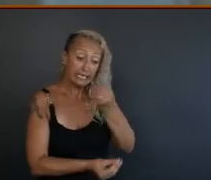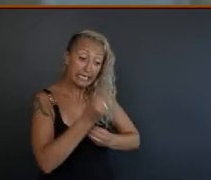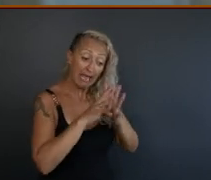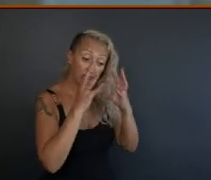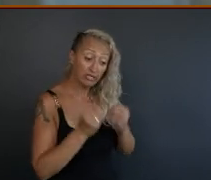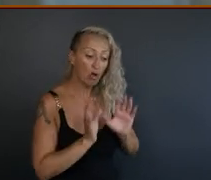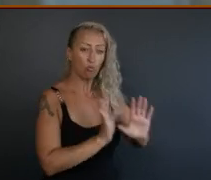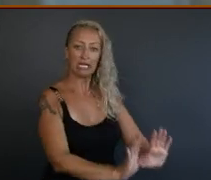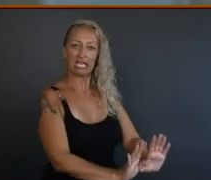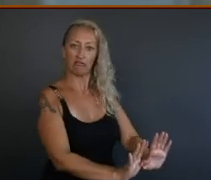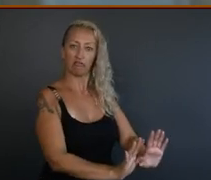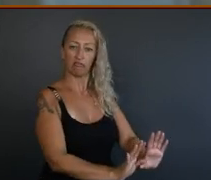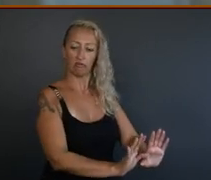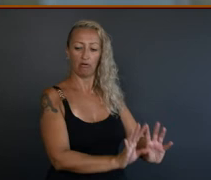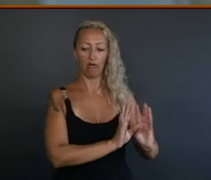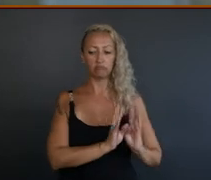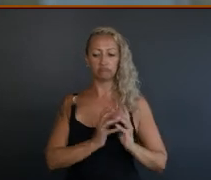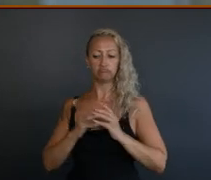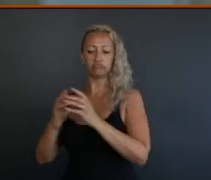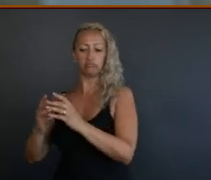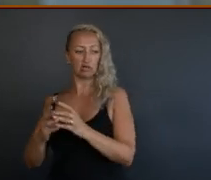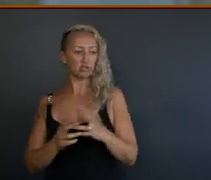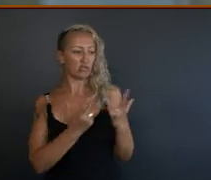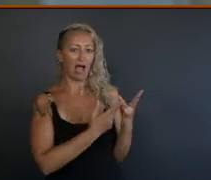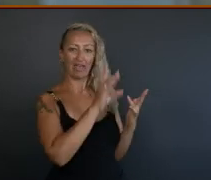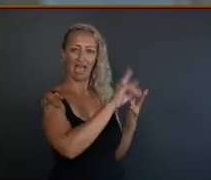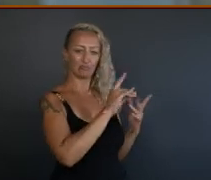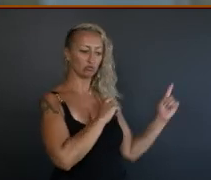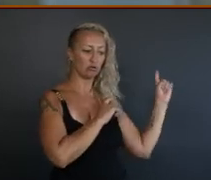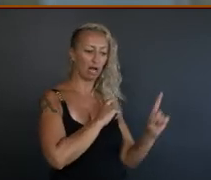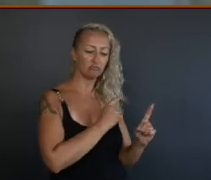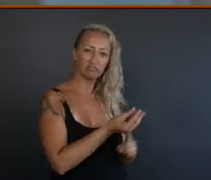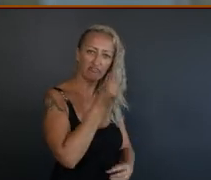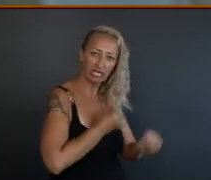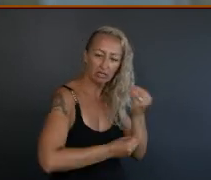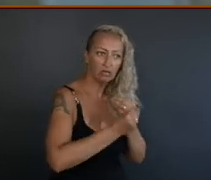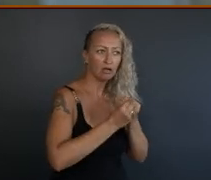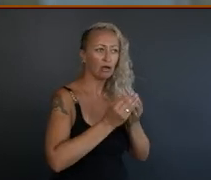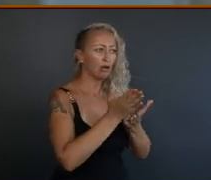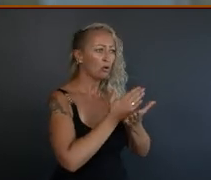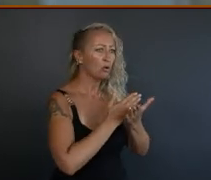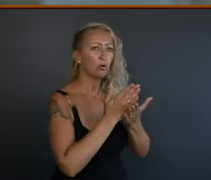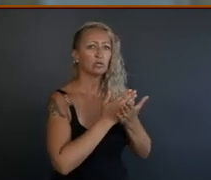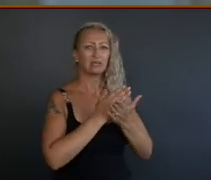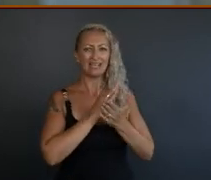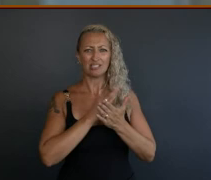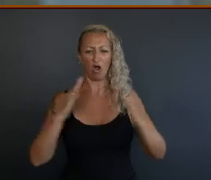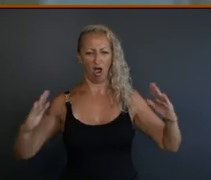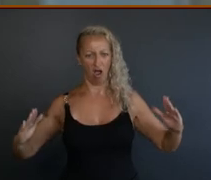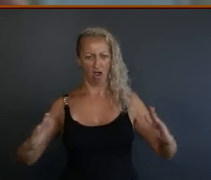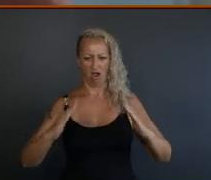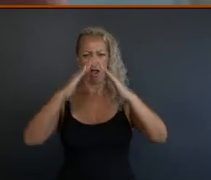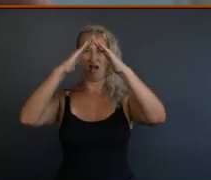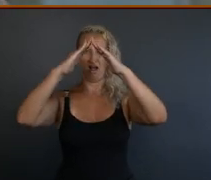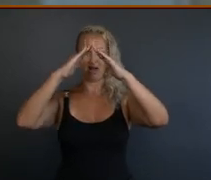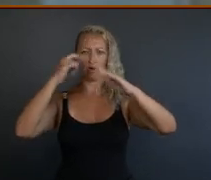relationship that we have with the animals that come in, you know, they feed off that there as well. So this whole, it's not this hierarchy that